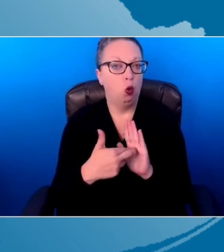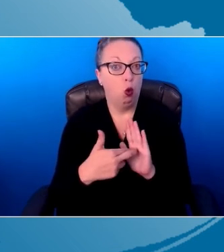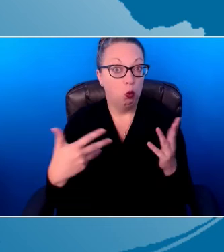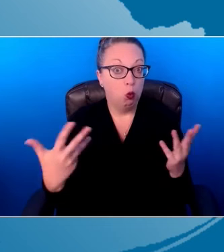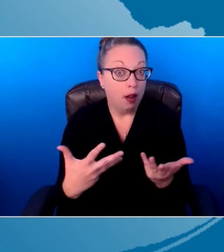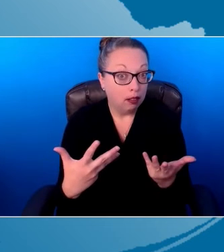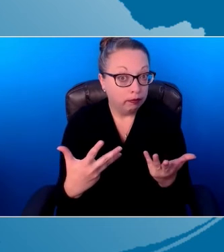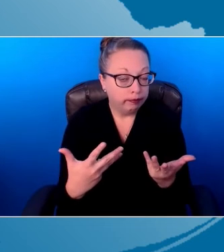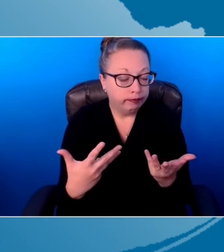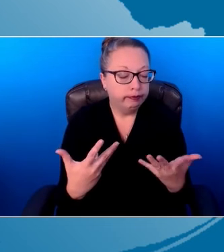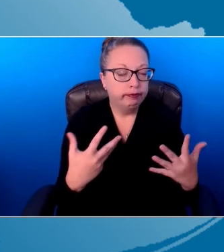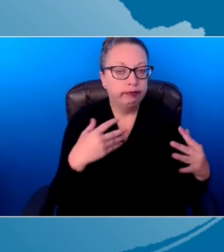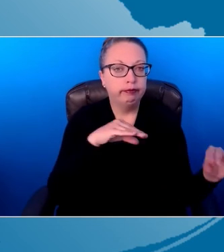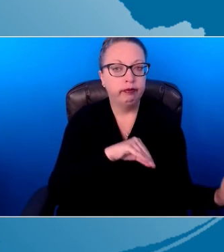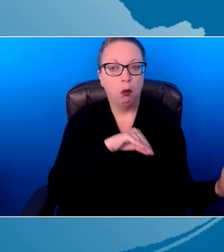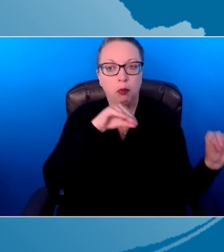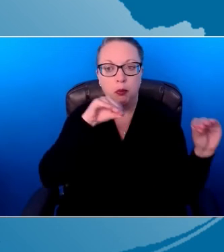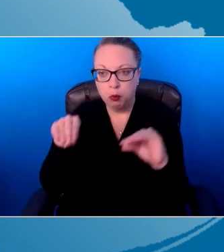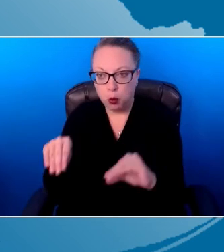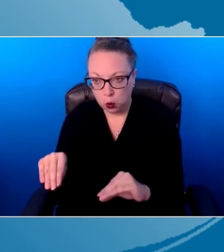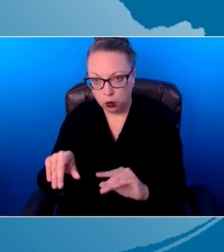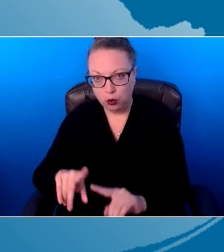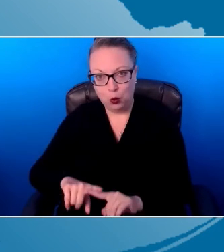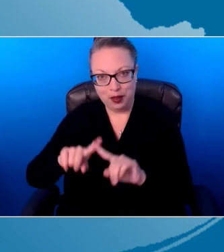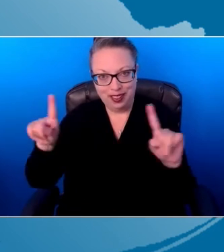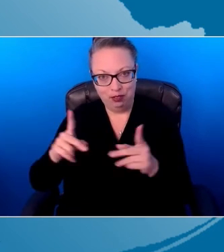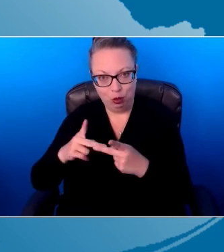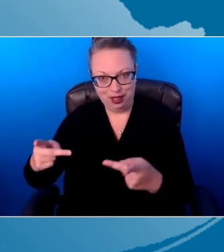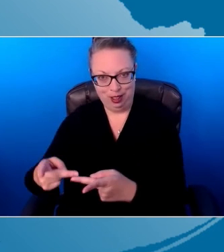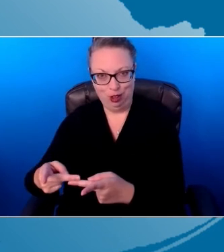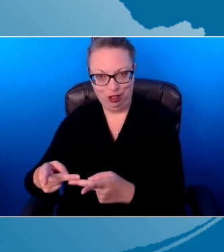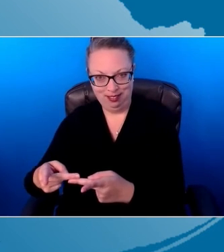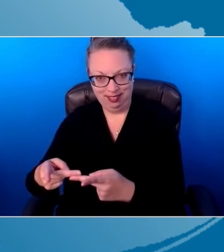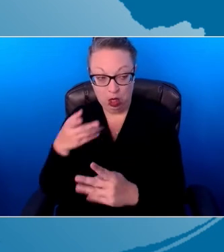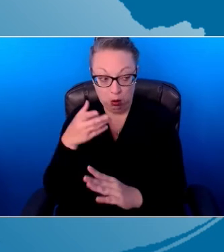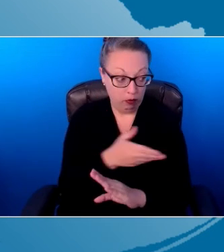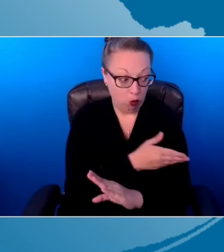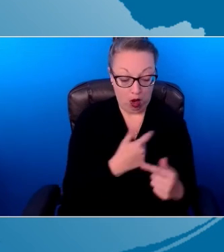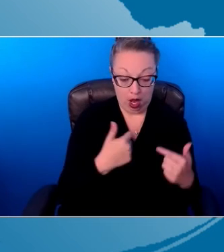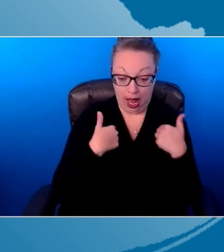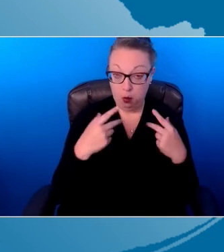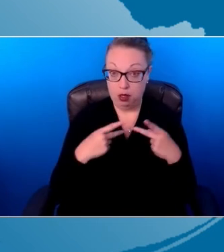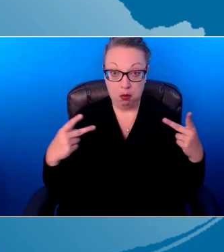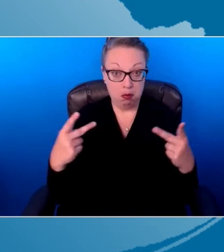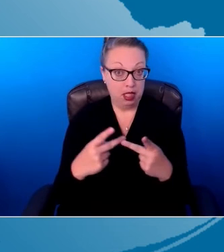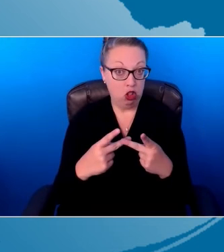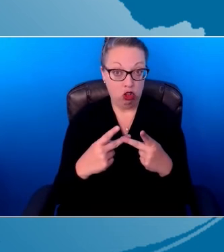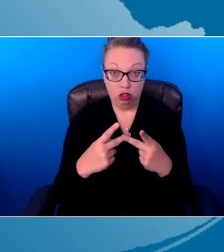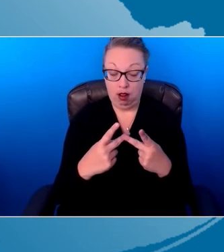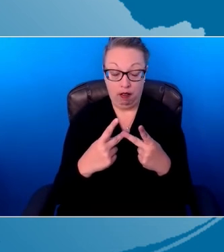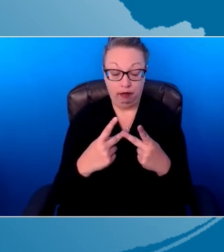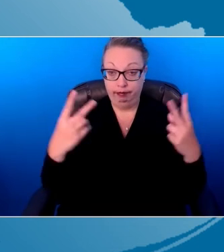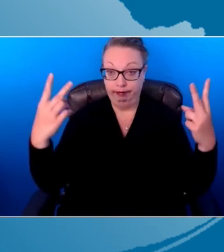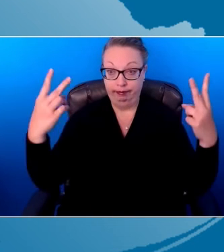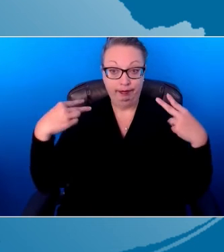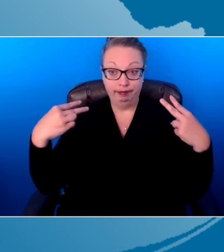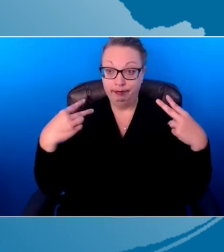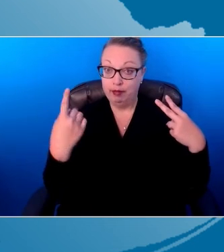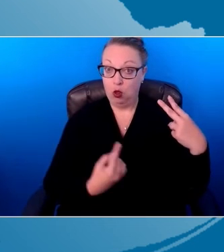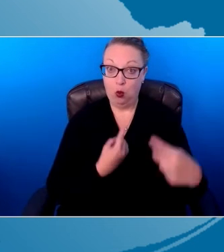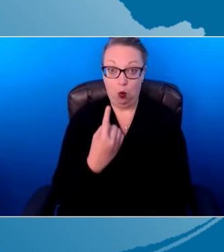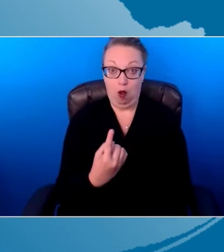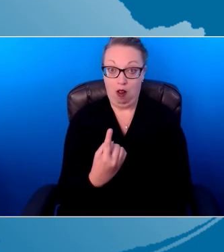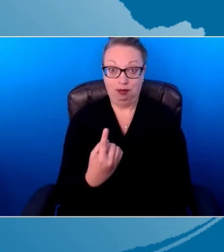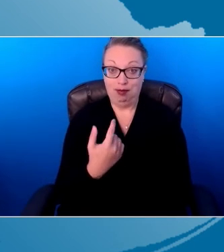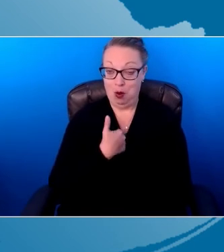different position. See, before I was in the position of being the one. I was in front. I stepped out in